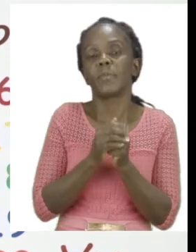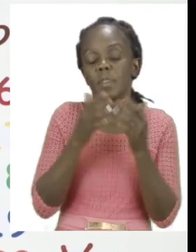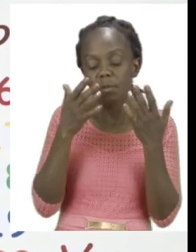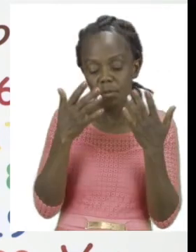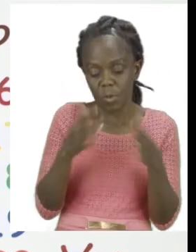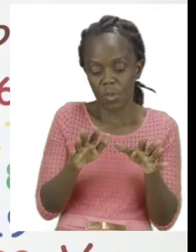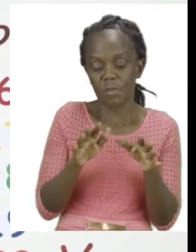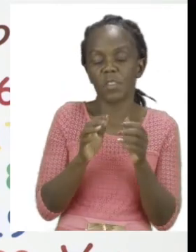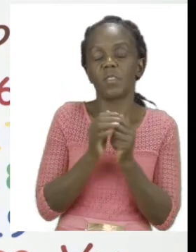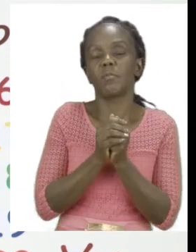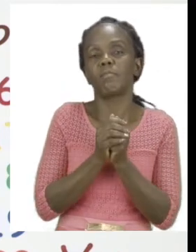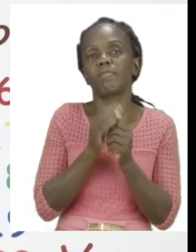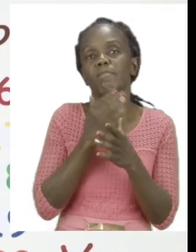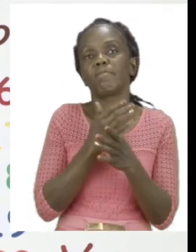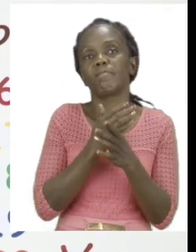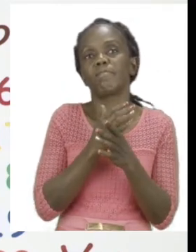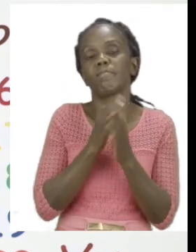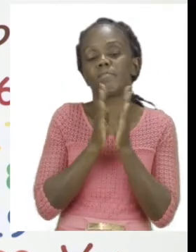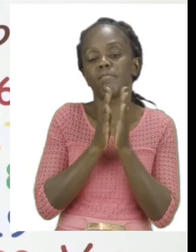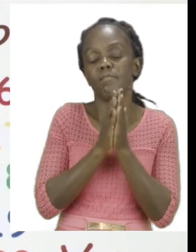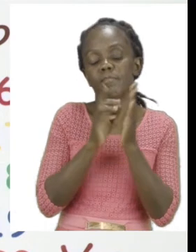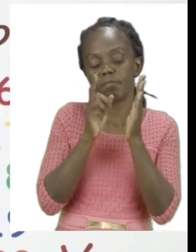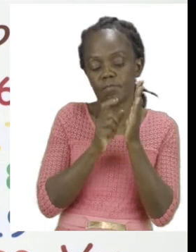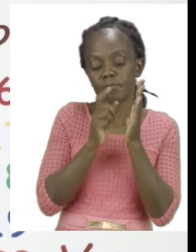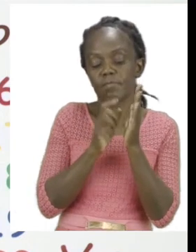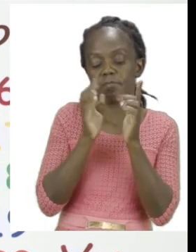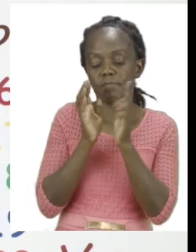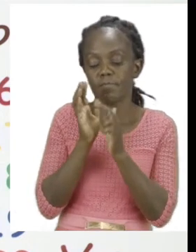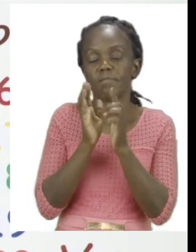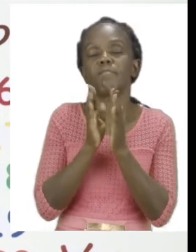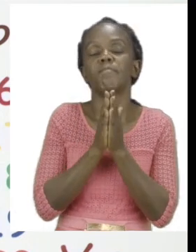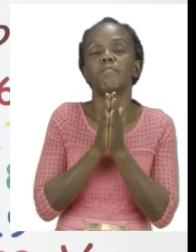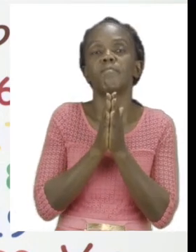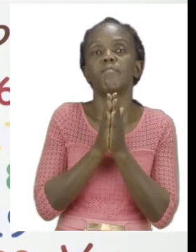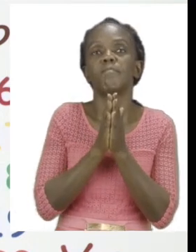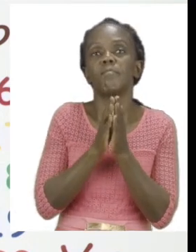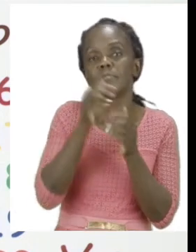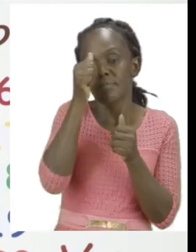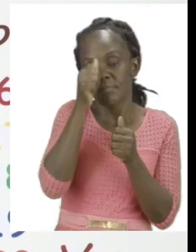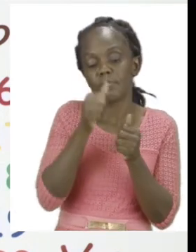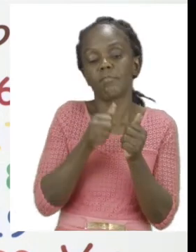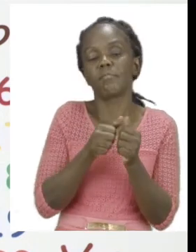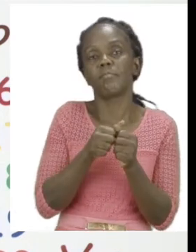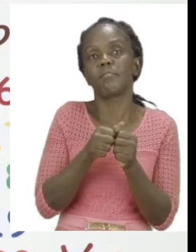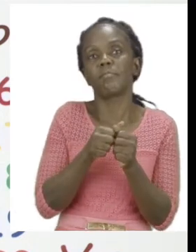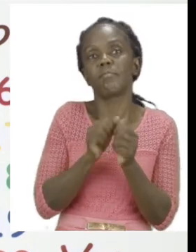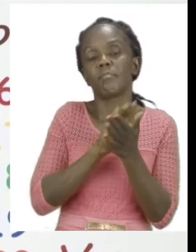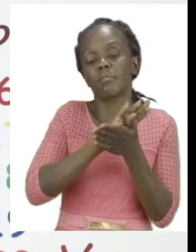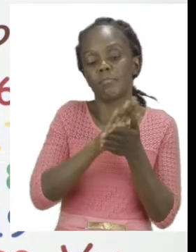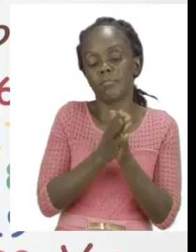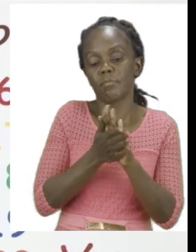sanitize. Now remember, when we are sanitizing, we rub inside